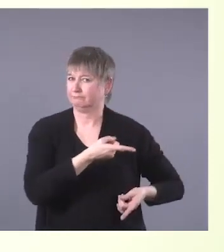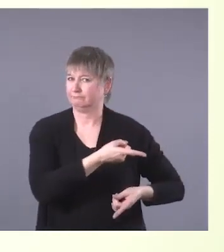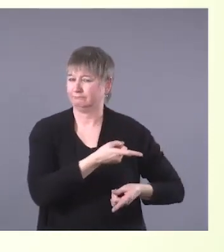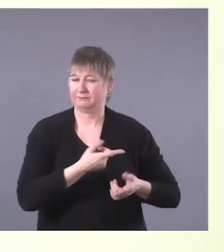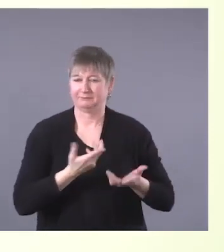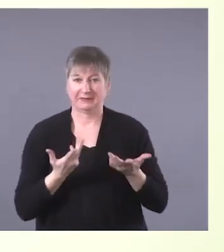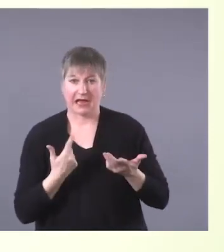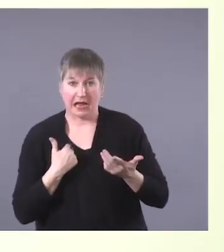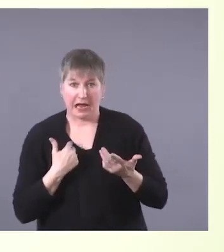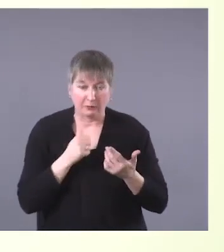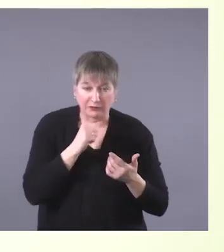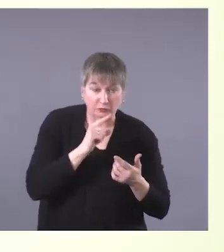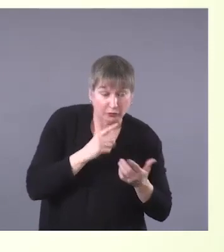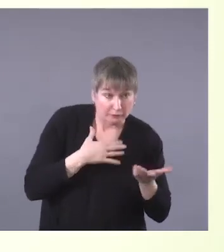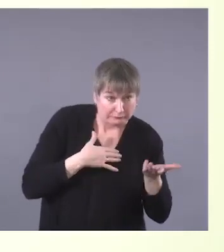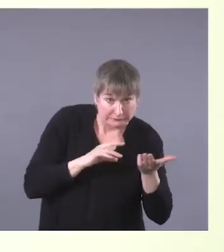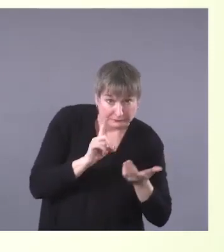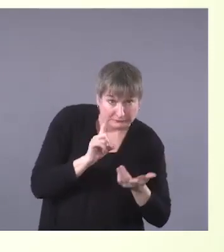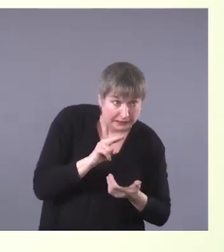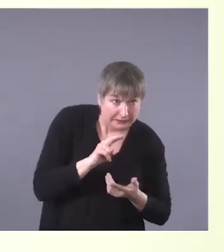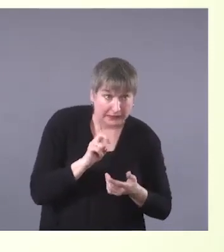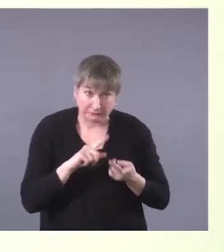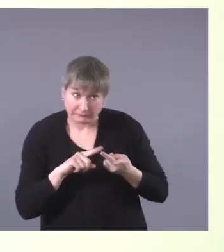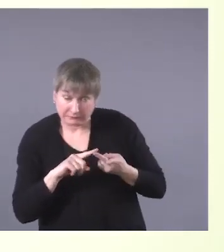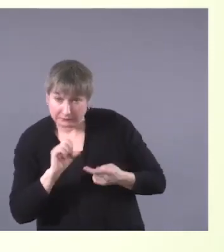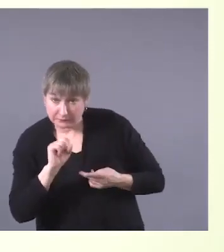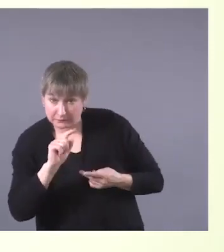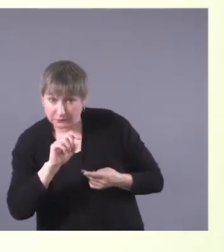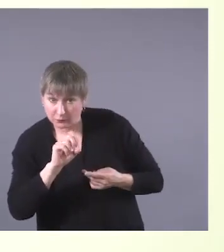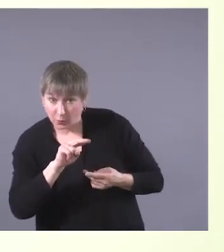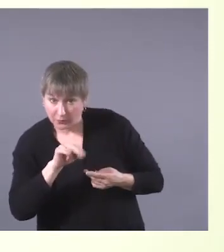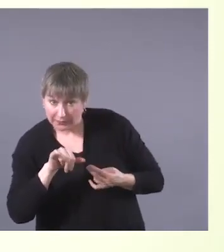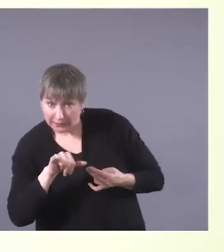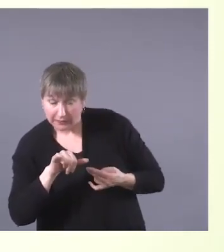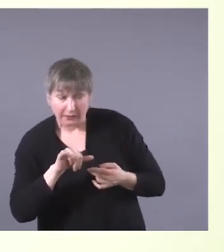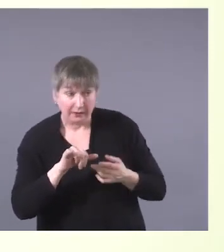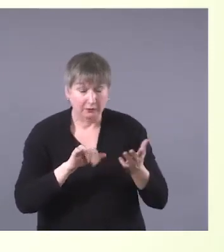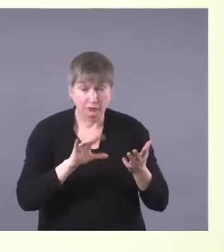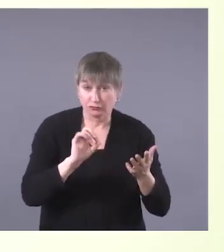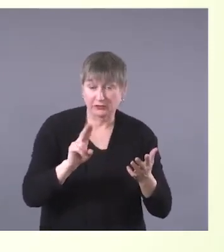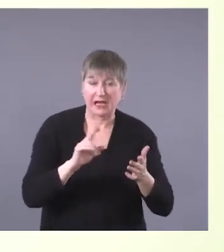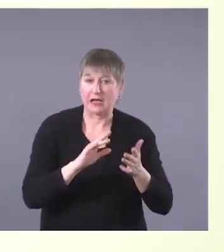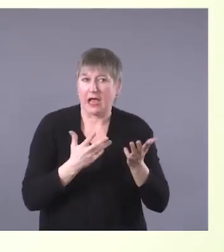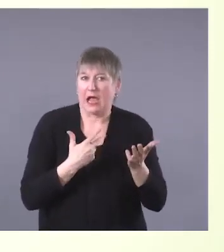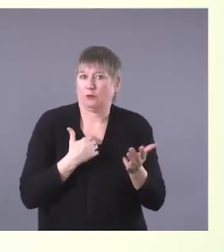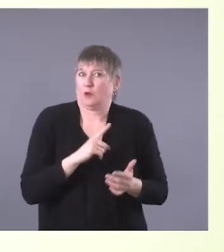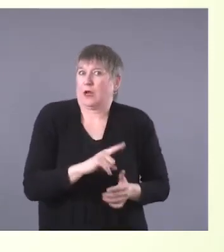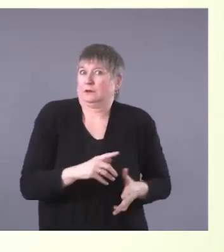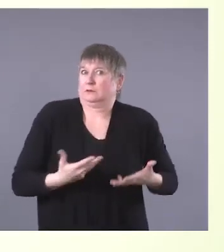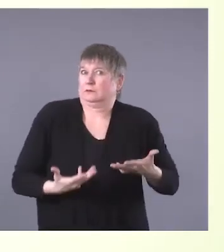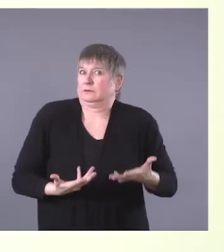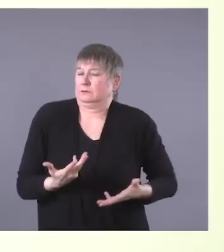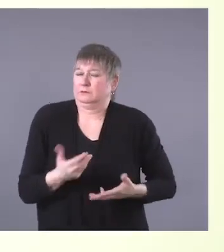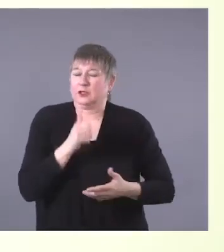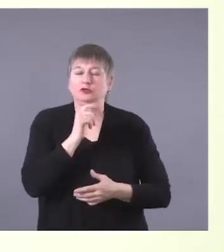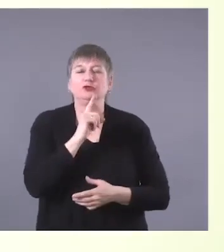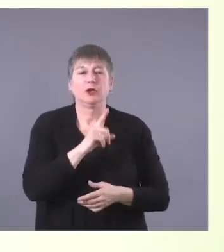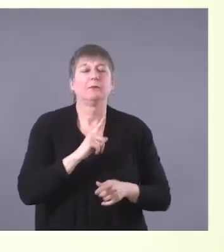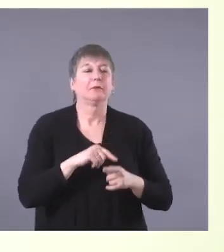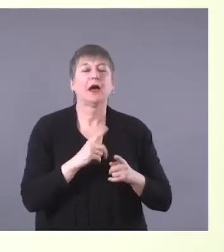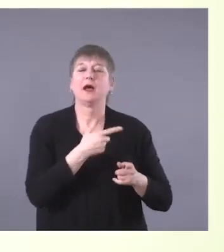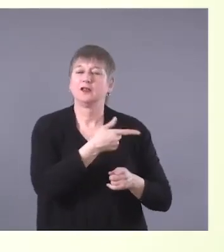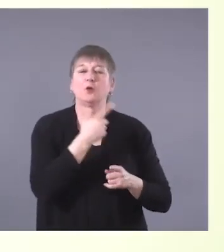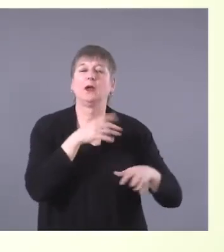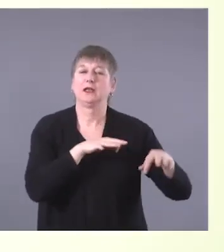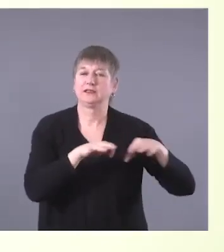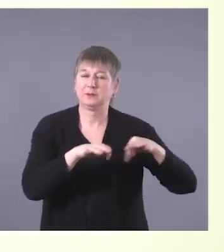if someone was Dene or Stoney or Cree and this really helps us have some perspective on Indigenous